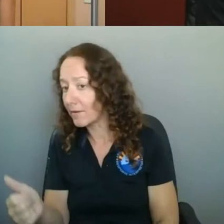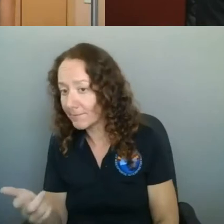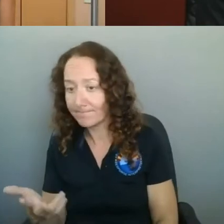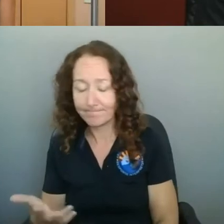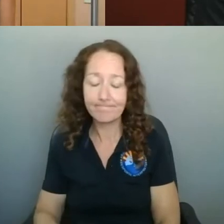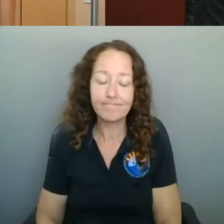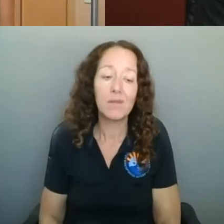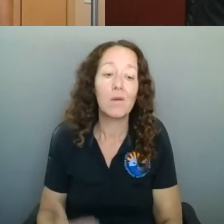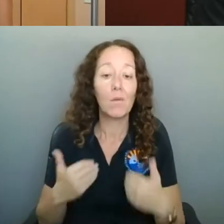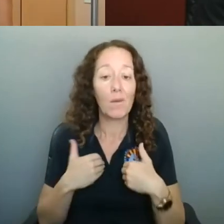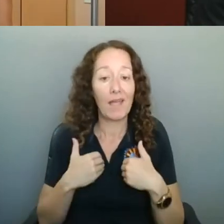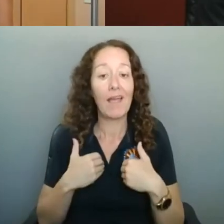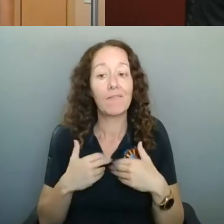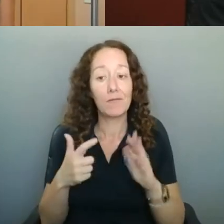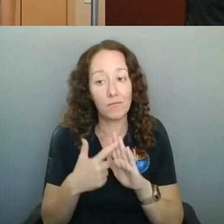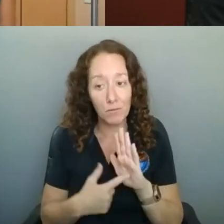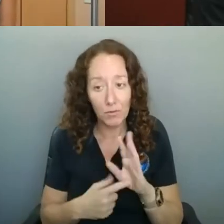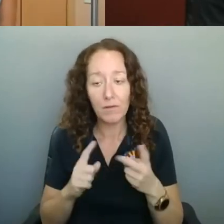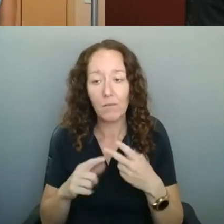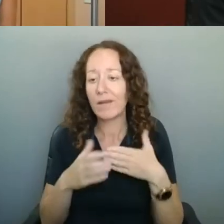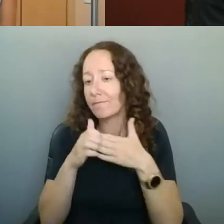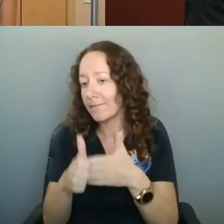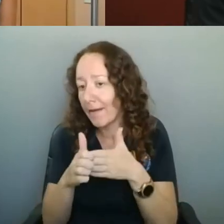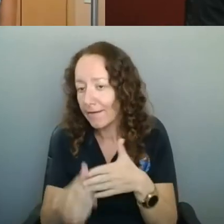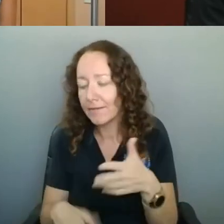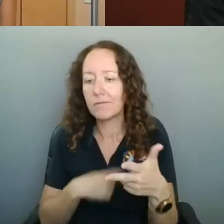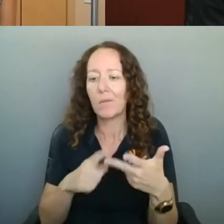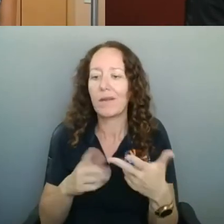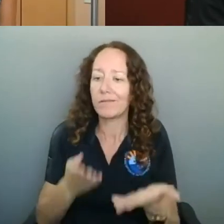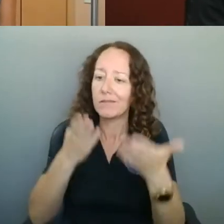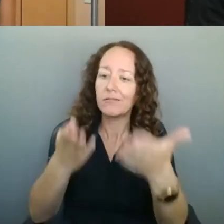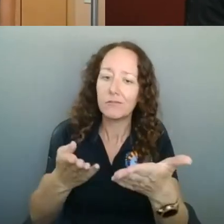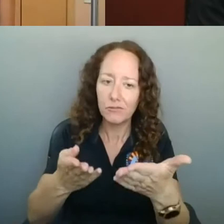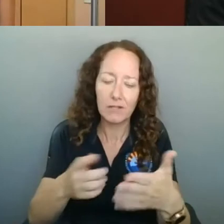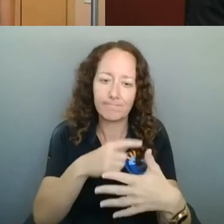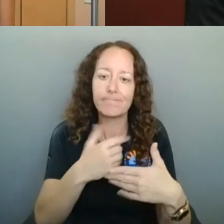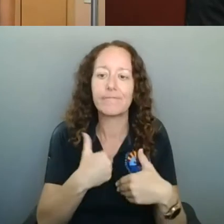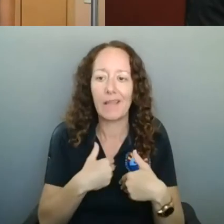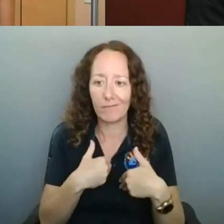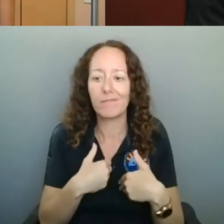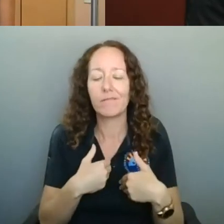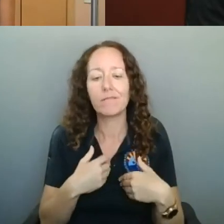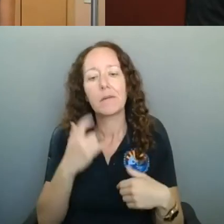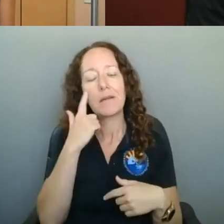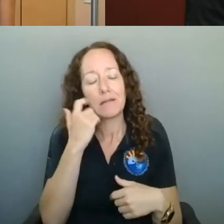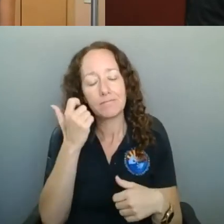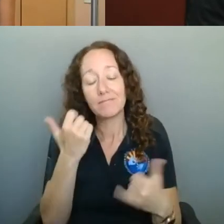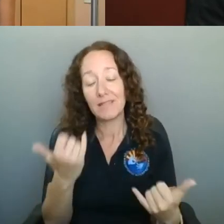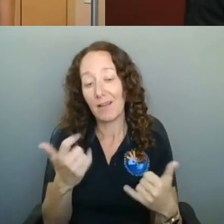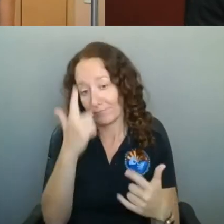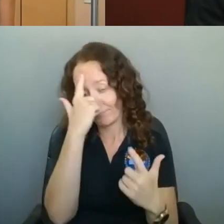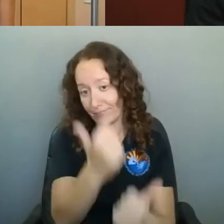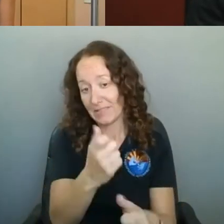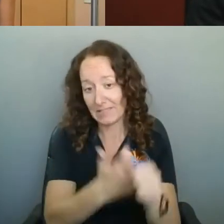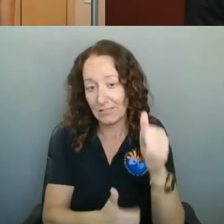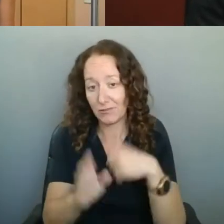and suggestions. But, you know, it is really up to each business as to how they're going to handle that. And if you're going to allow